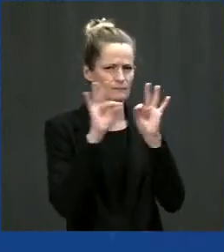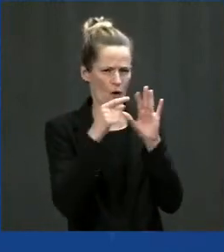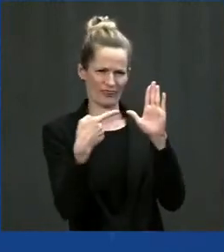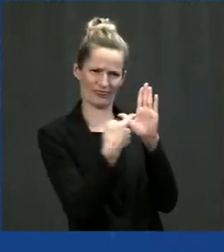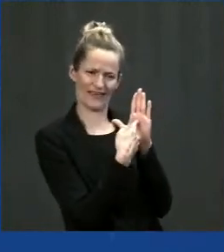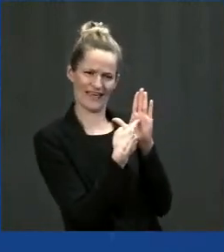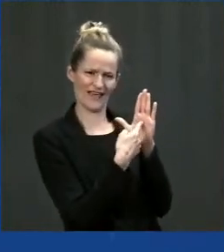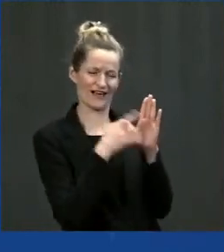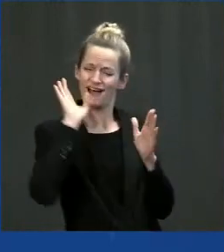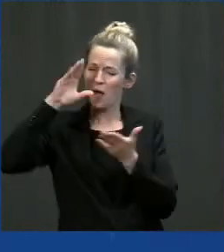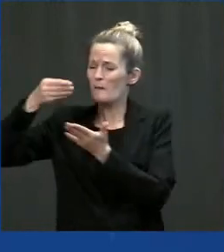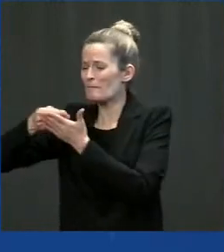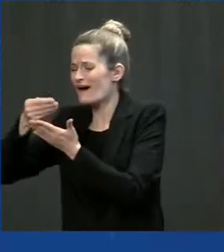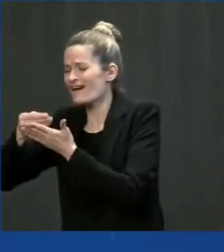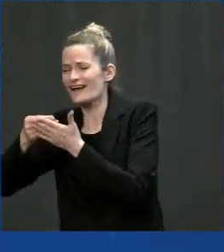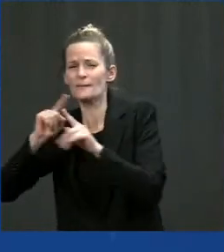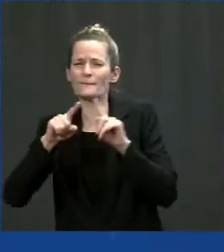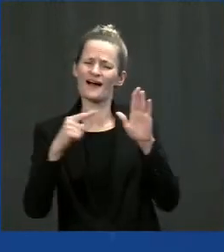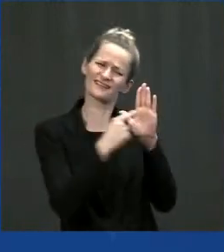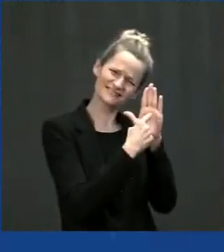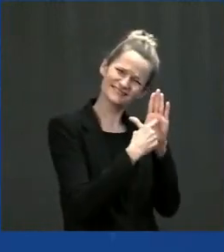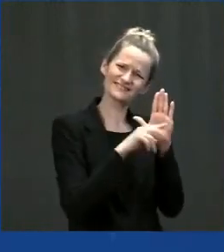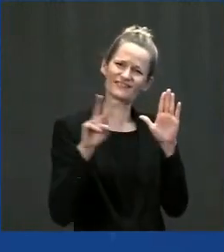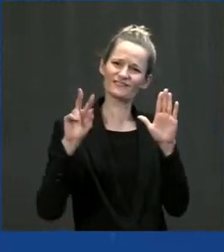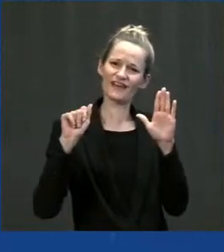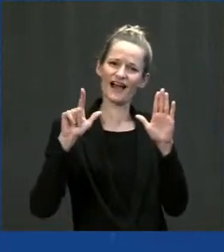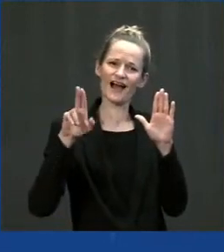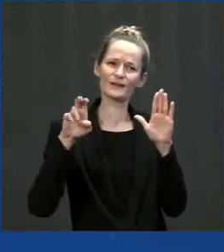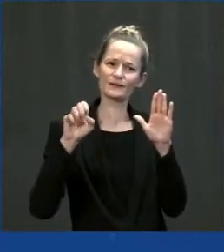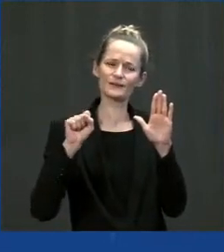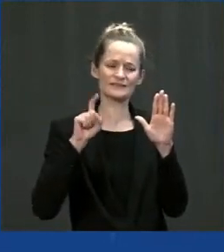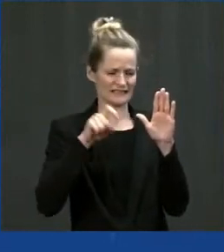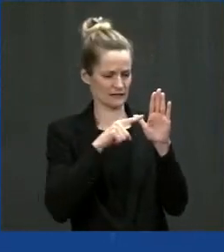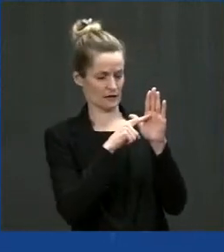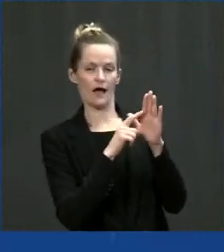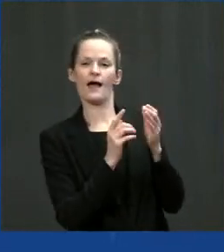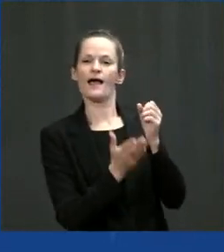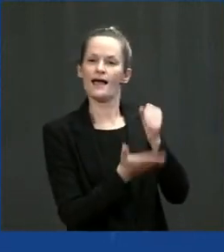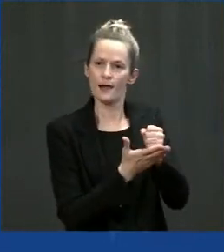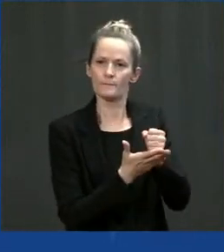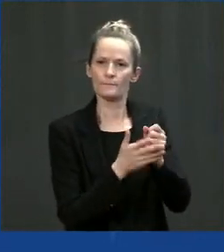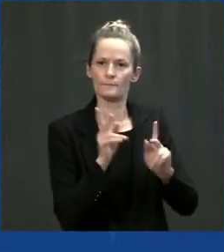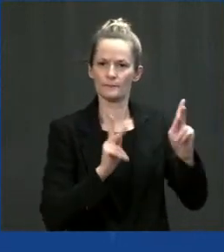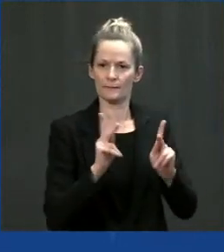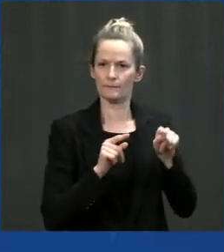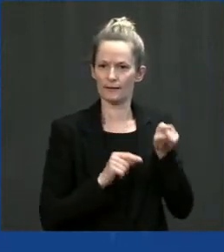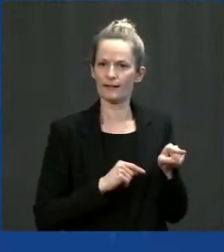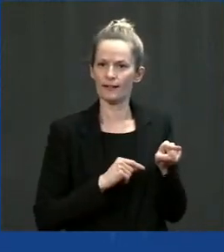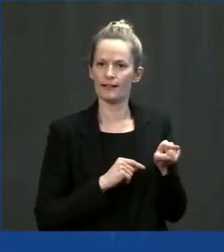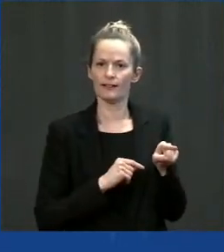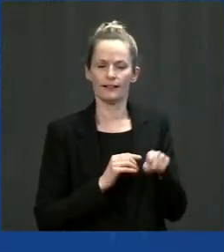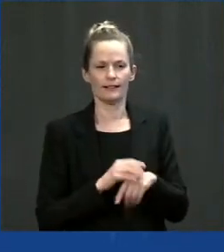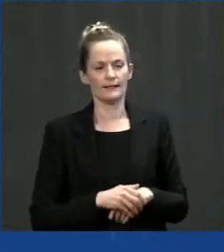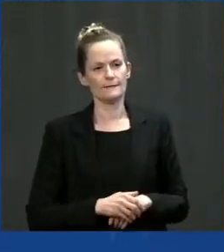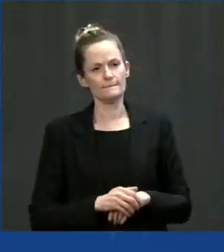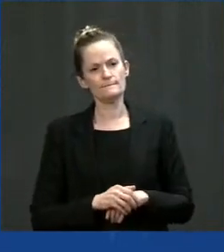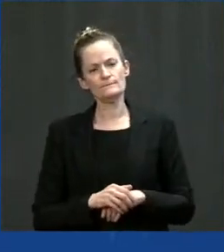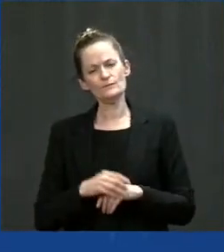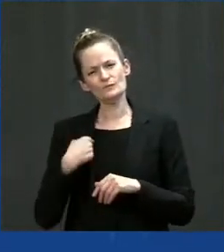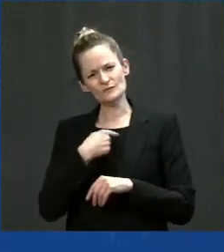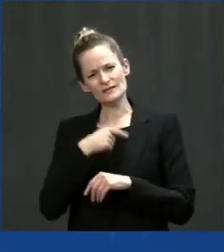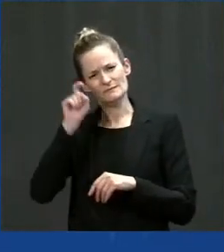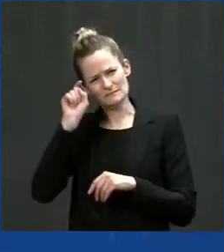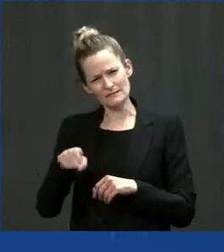and stock market metrics. They must meet sustainable development goals and we must create a dignity